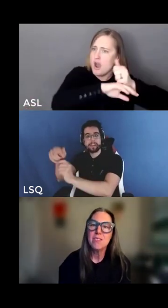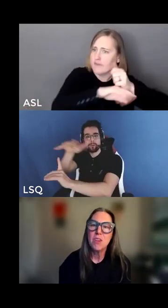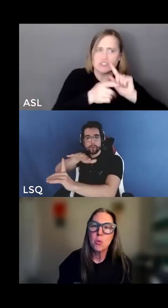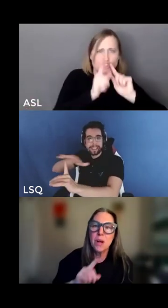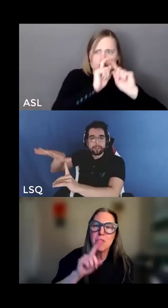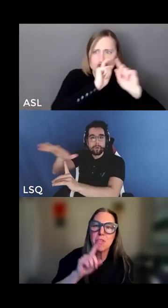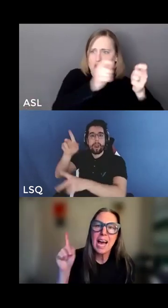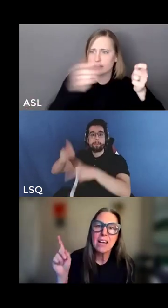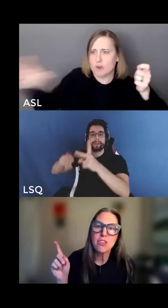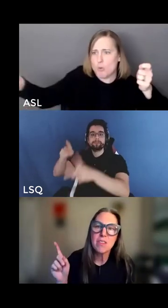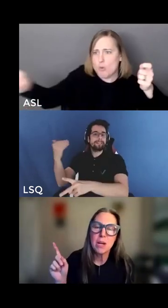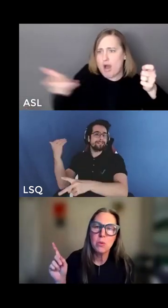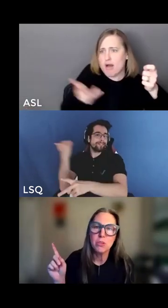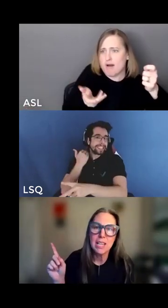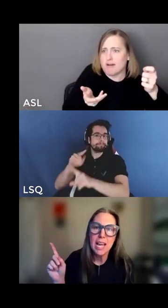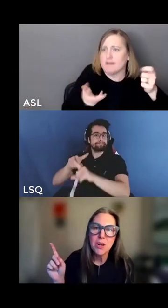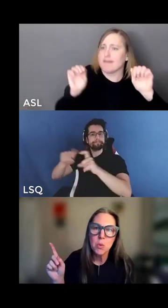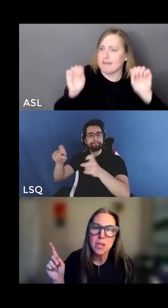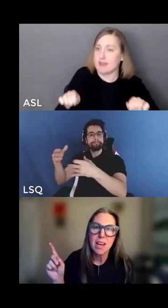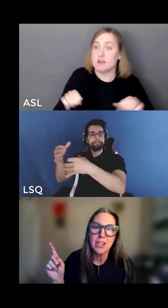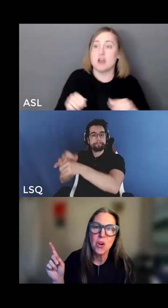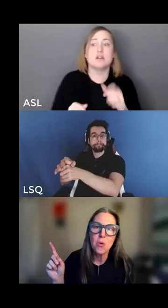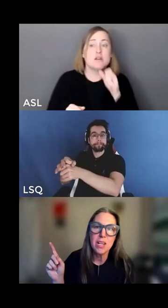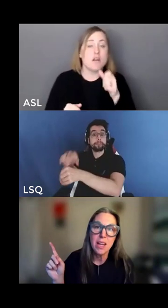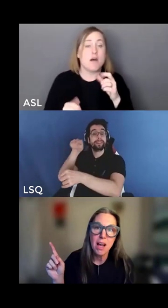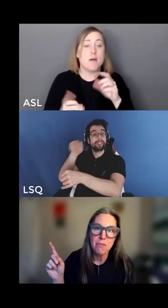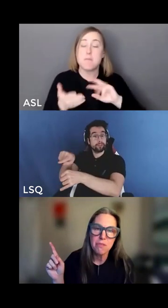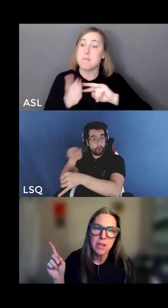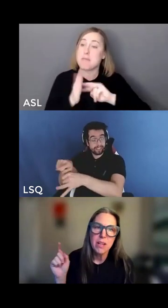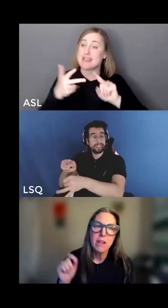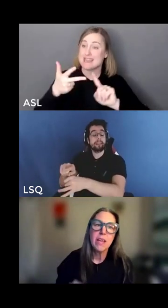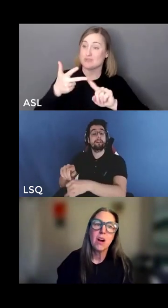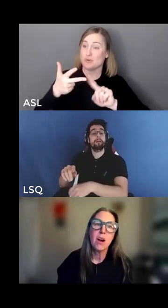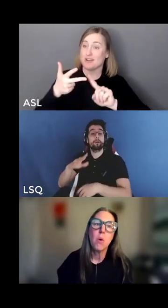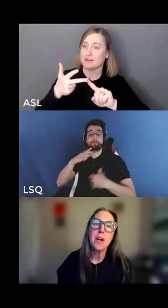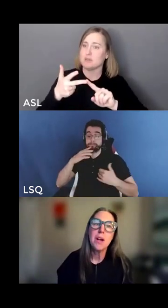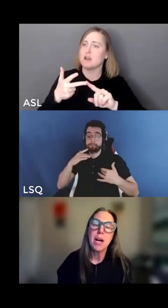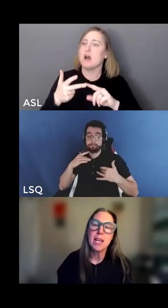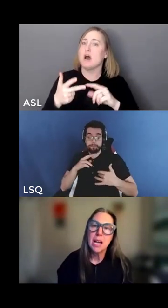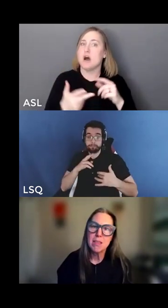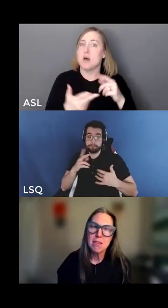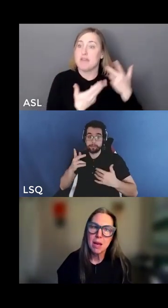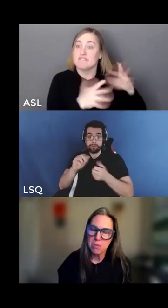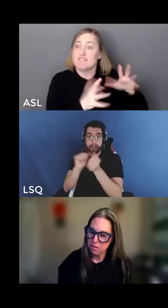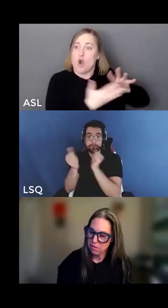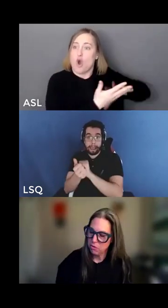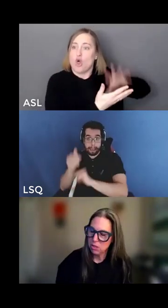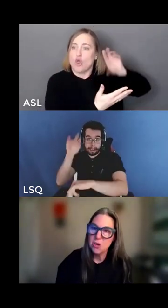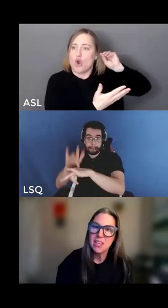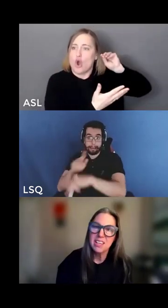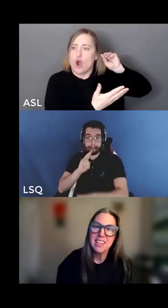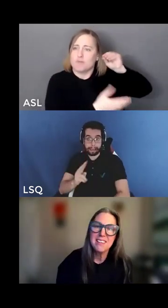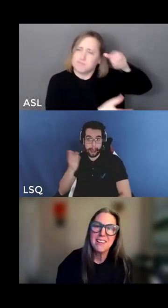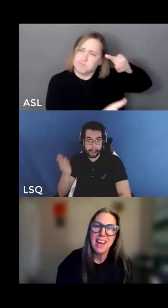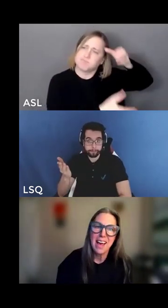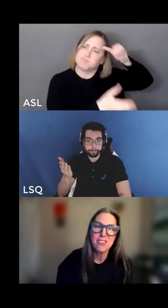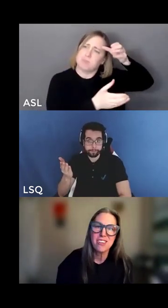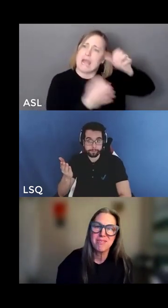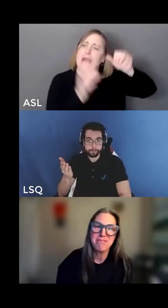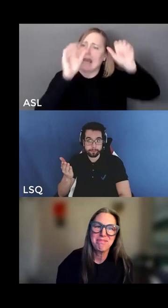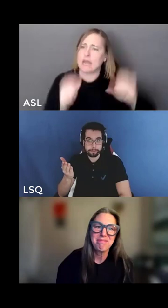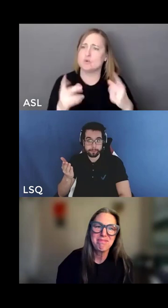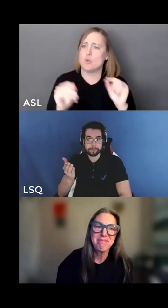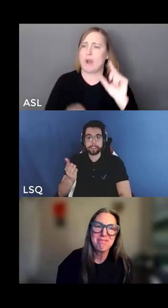is not what are the actions i will do later once i know enough they are what are my next steps for learning in